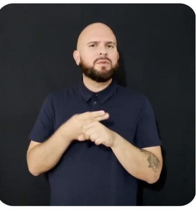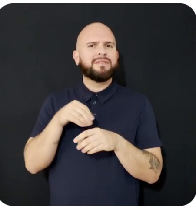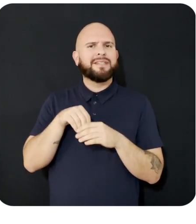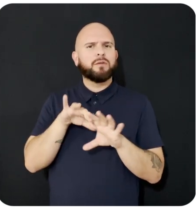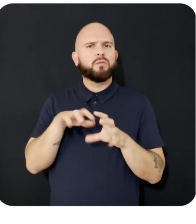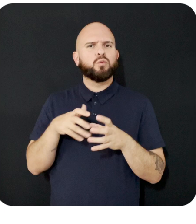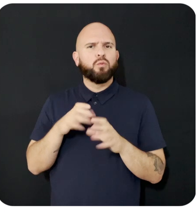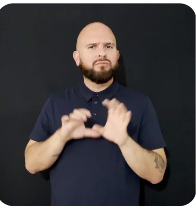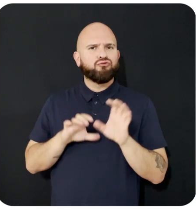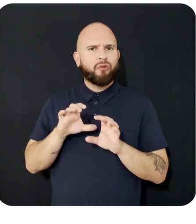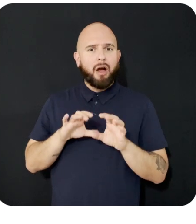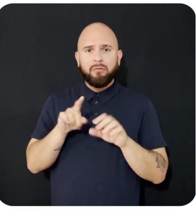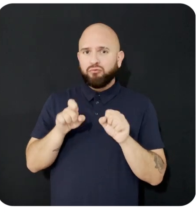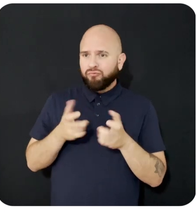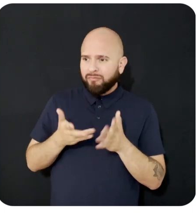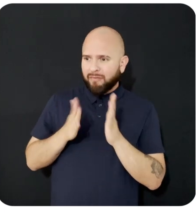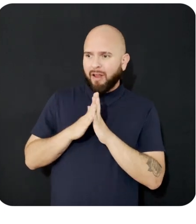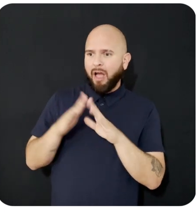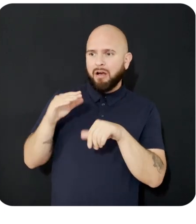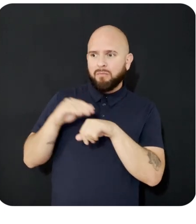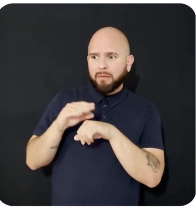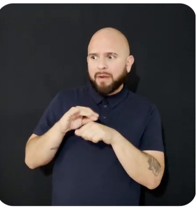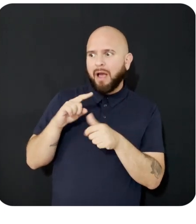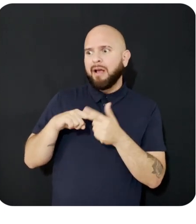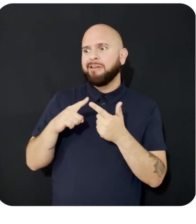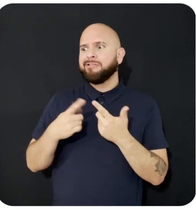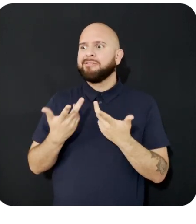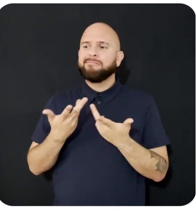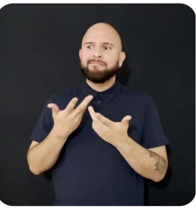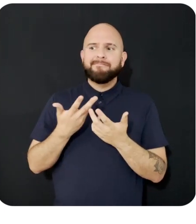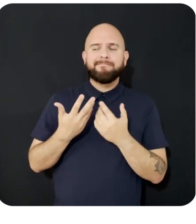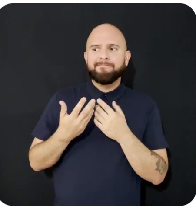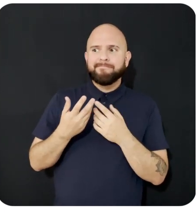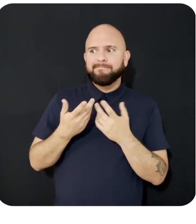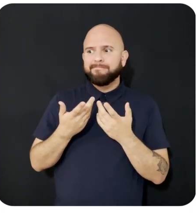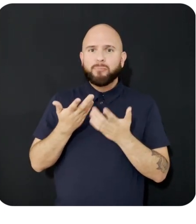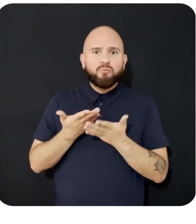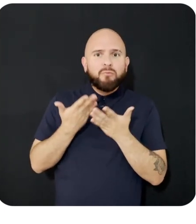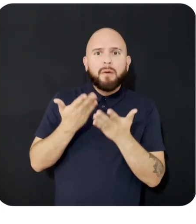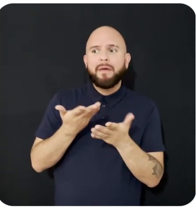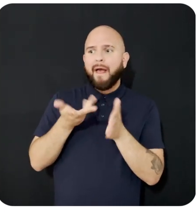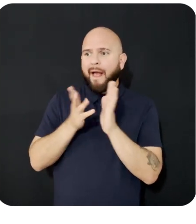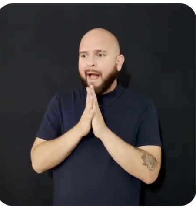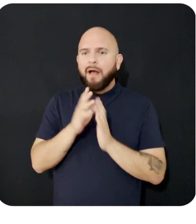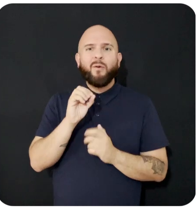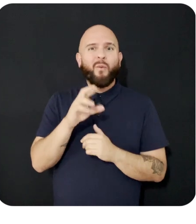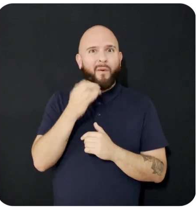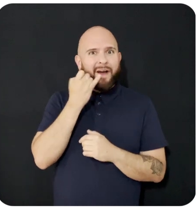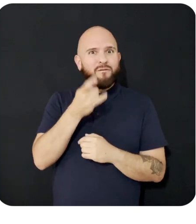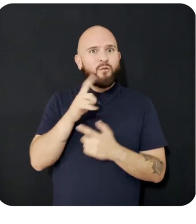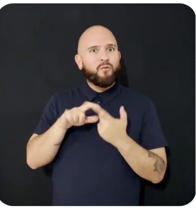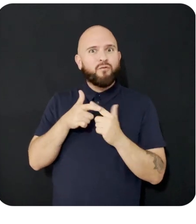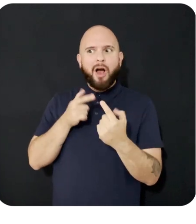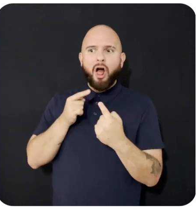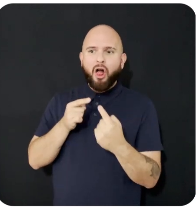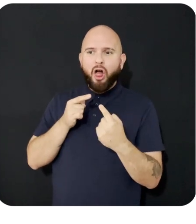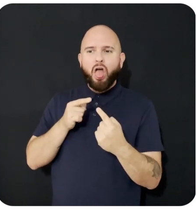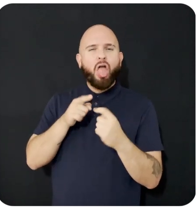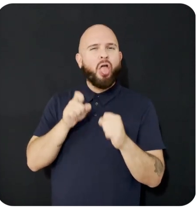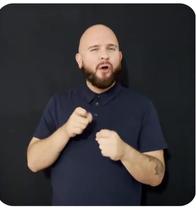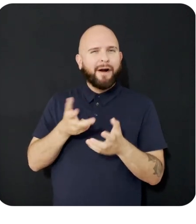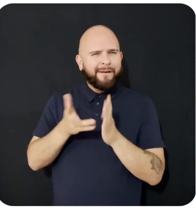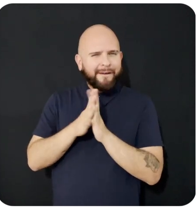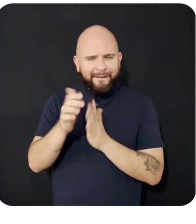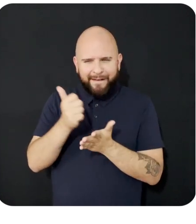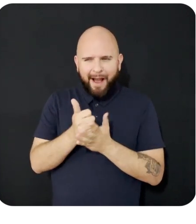advice, creative inspiration, or to simply settle debates with your friends. We integrated Meta AI into